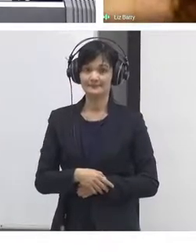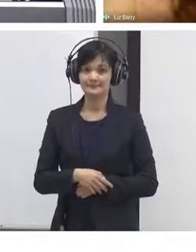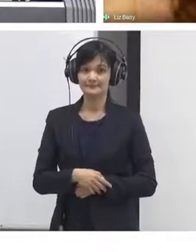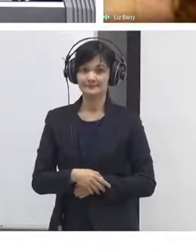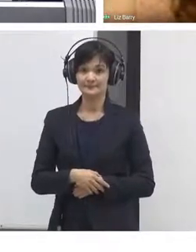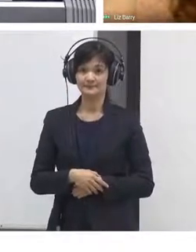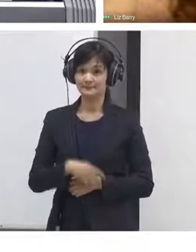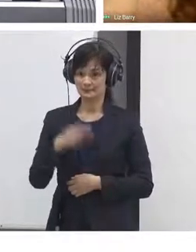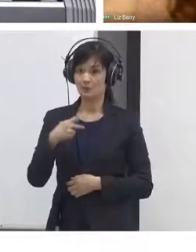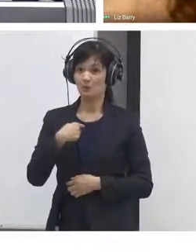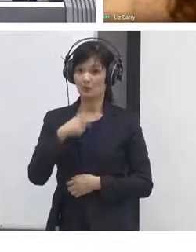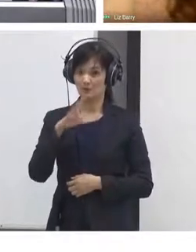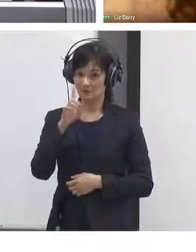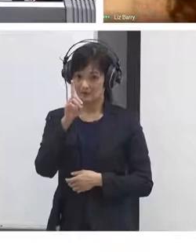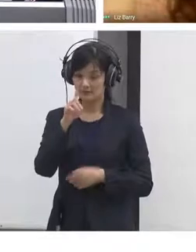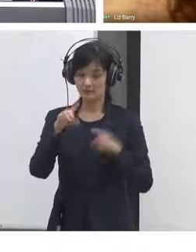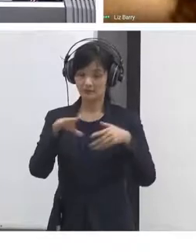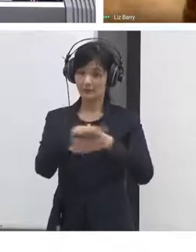sharing